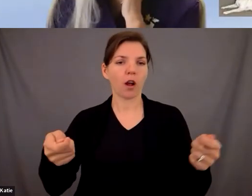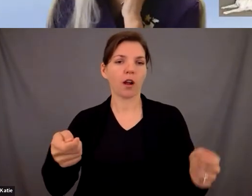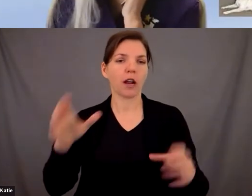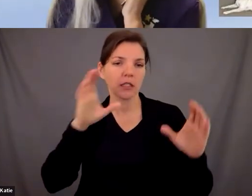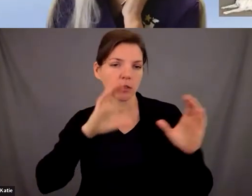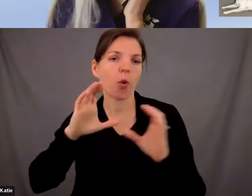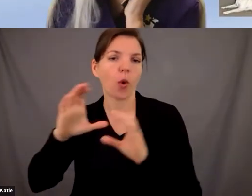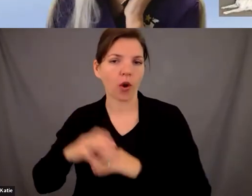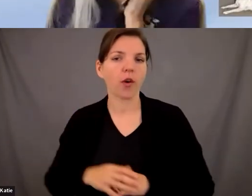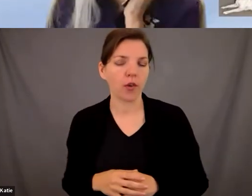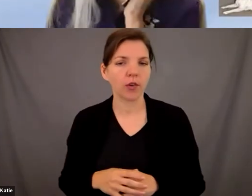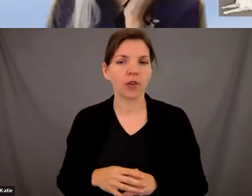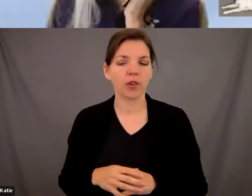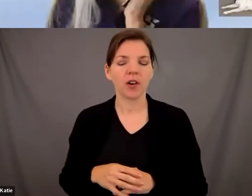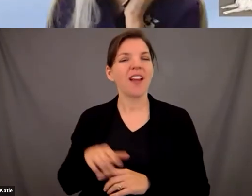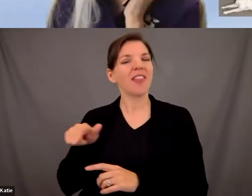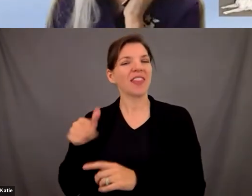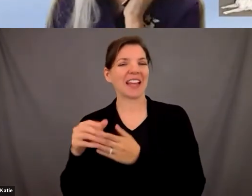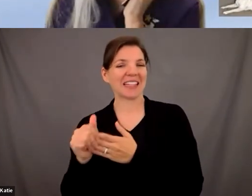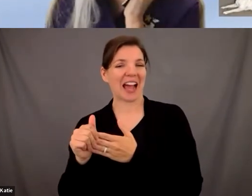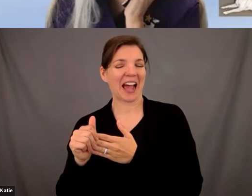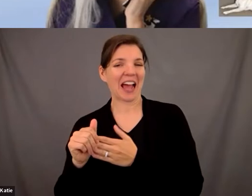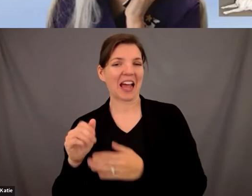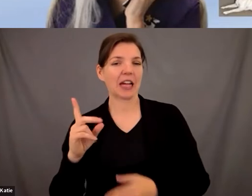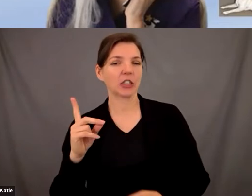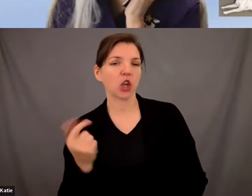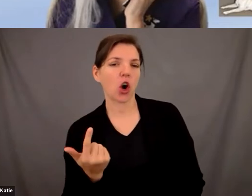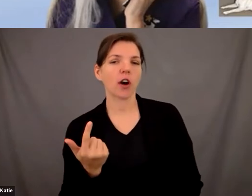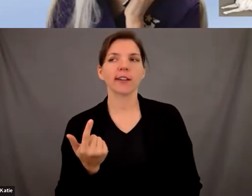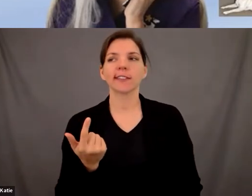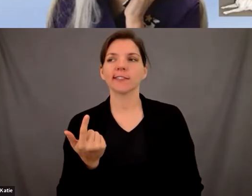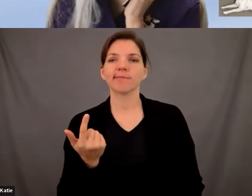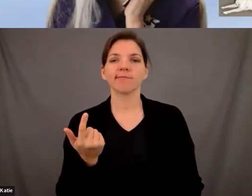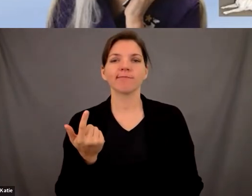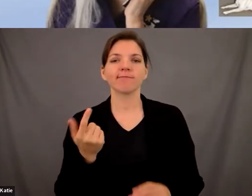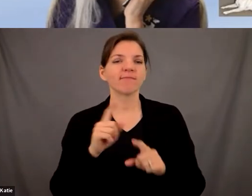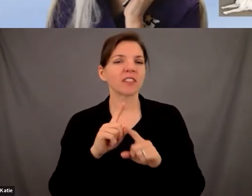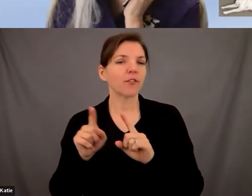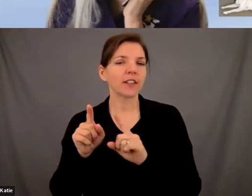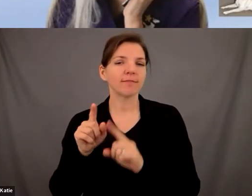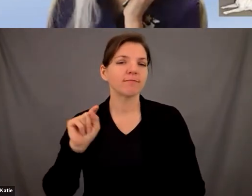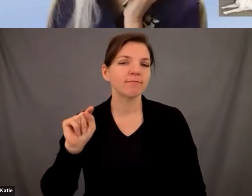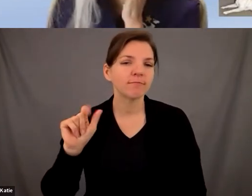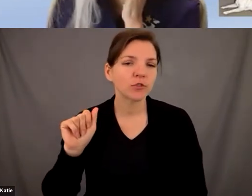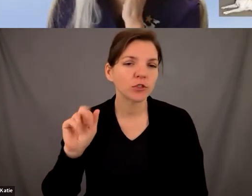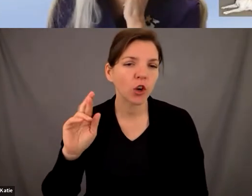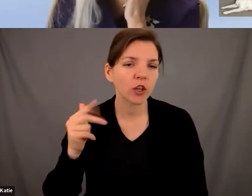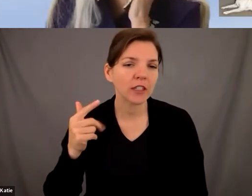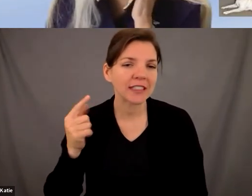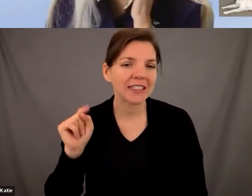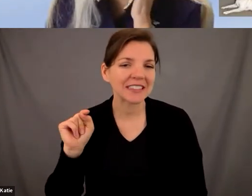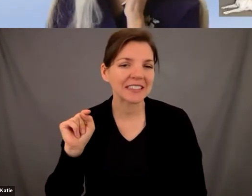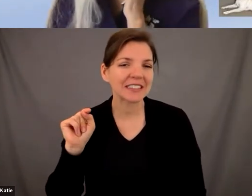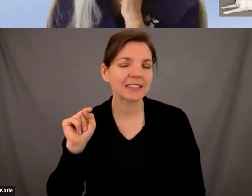for like um back chaining so different targeting different things i'm sure i'm sure we could talk a little bit more about that